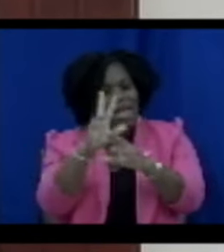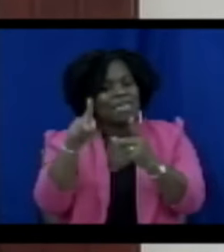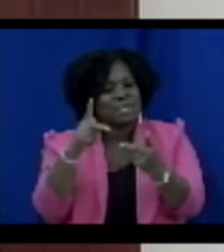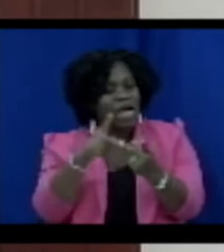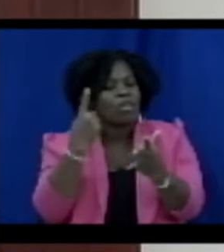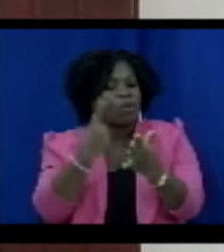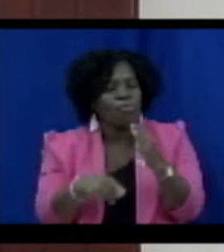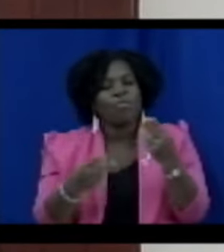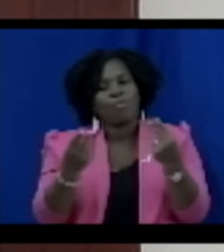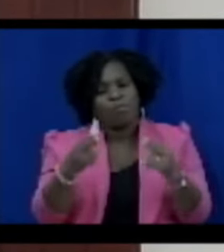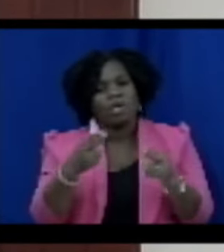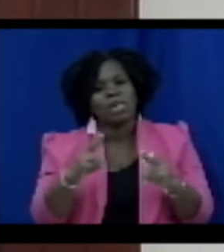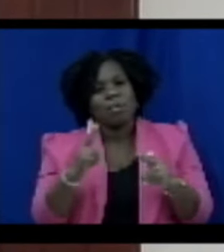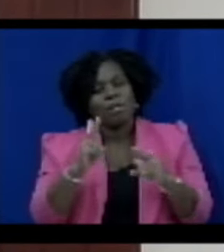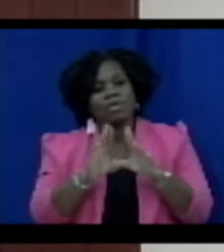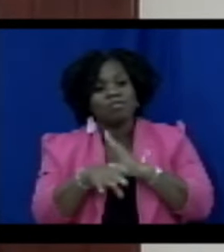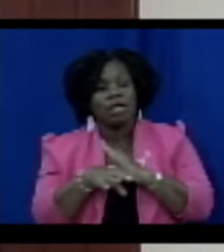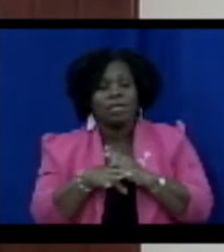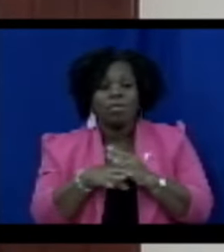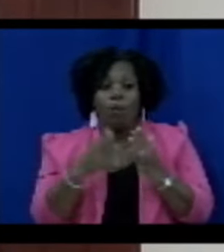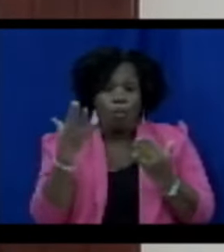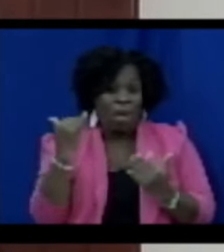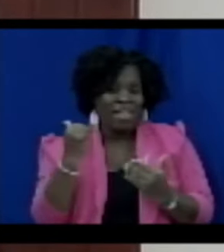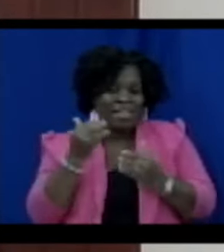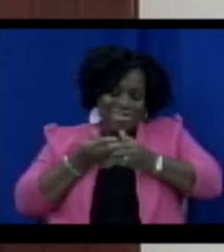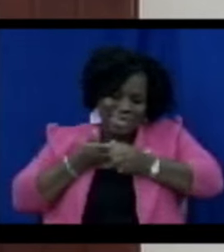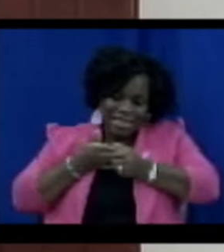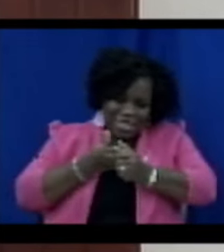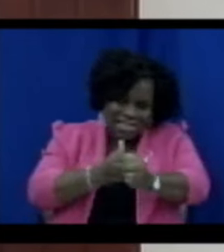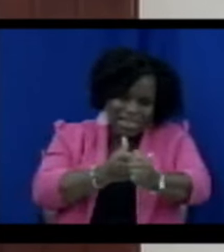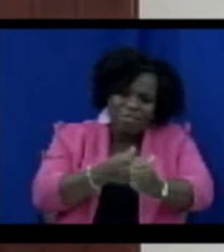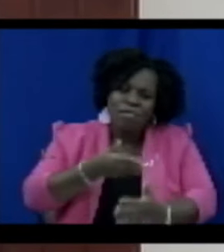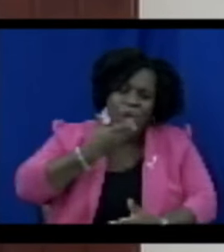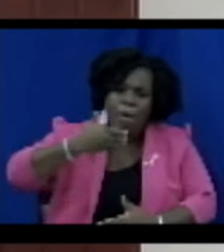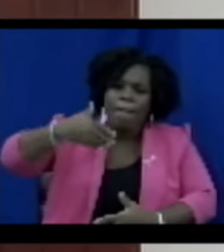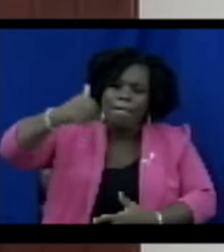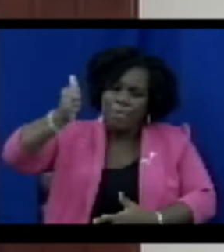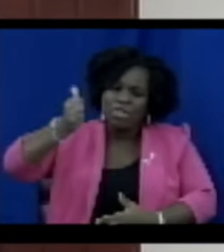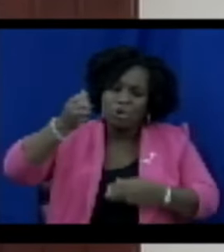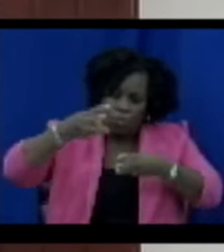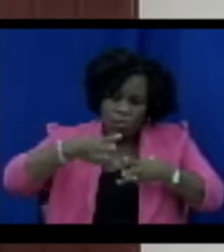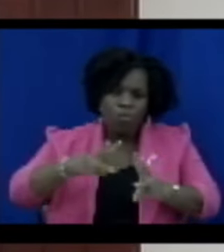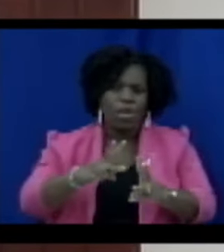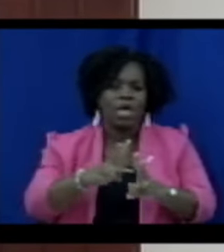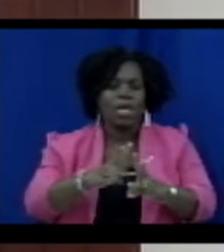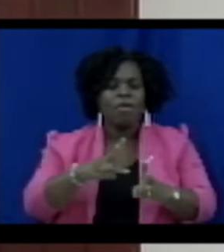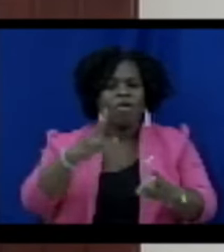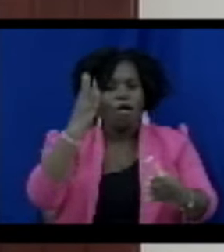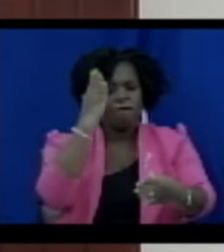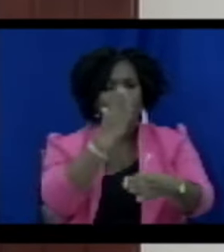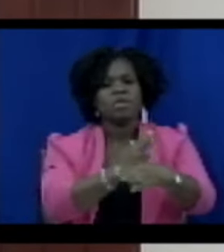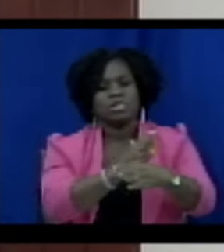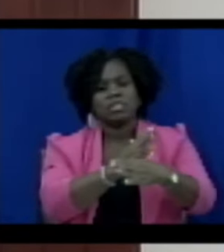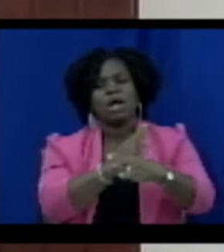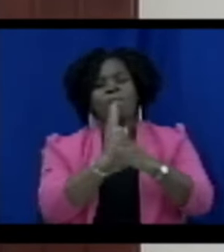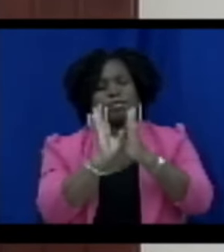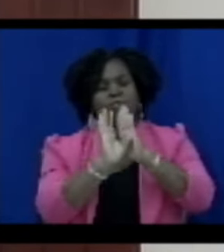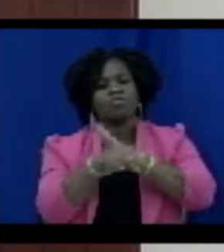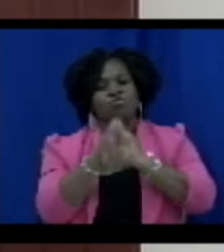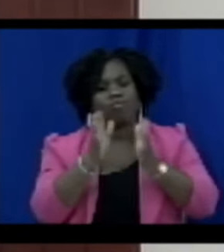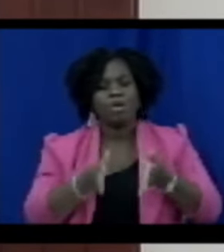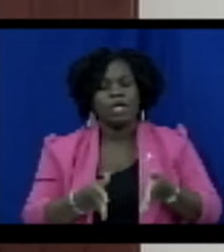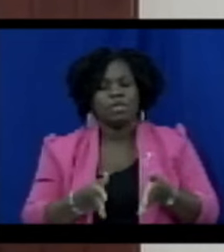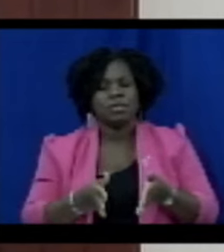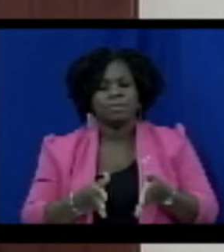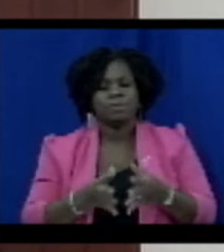efficiency can lead to a more effective allocation of resources and a greater chance of successfully seizing and forfeiting ill-gotten gains.